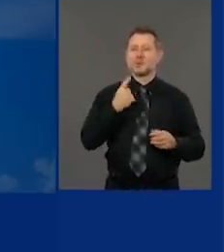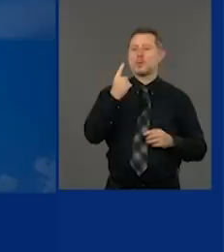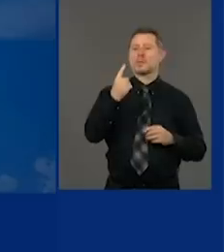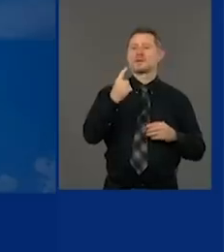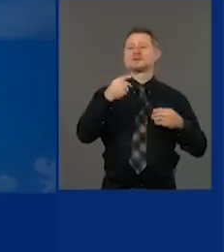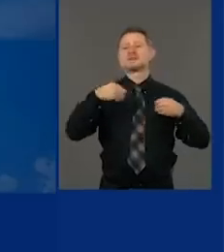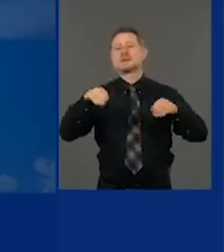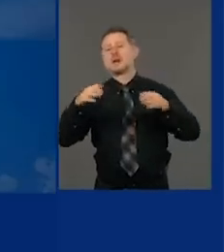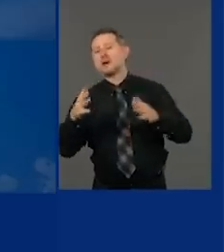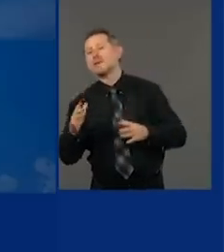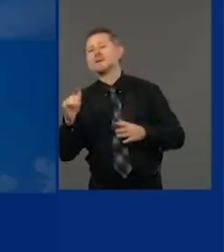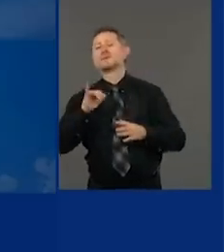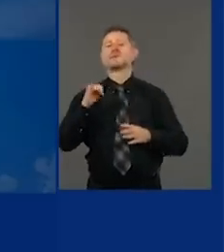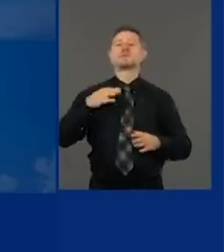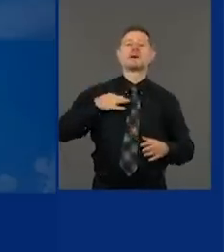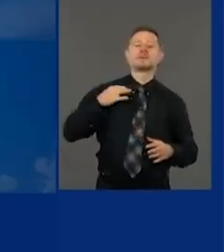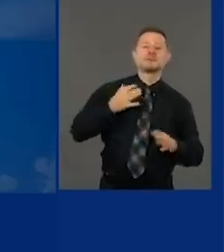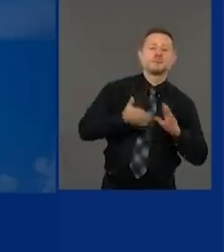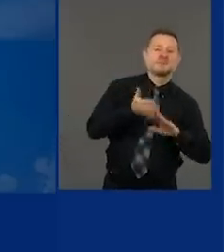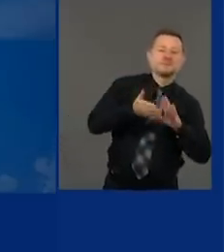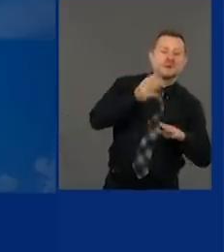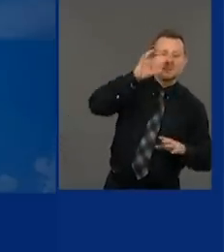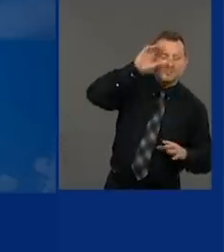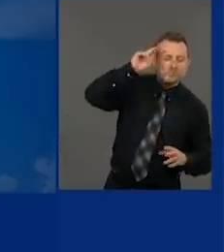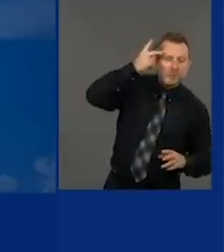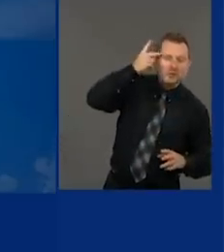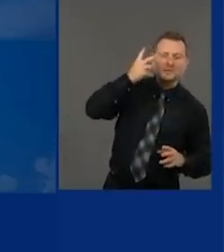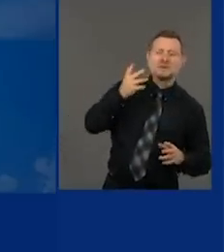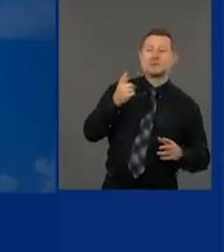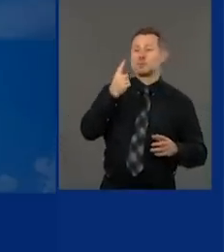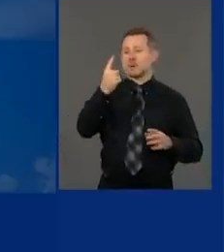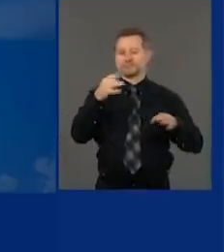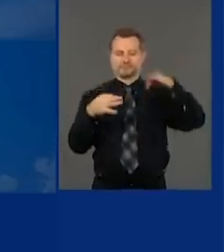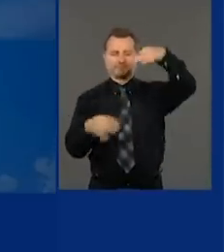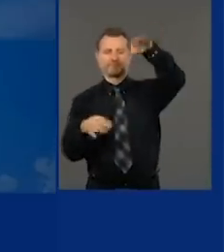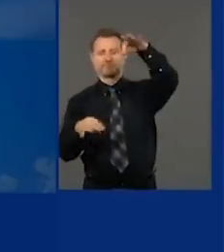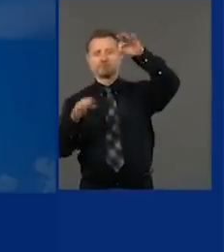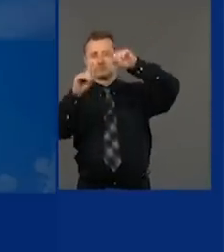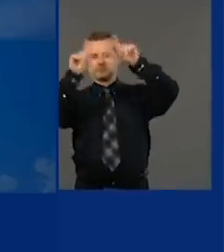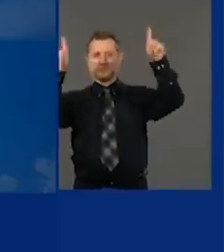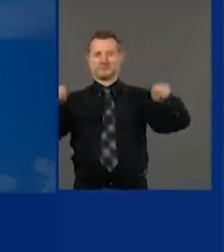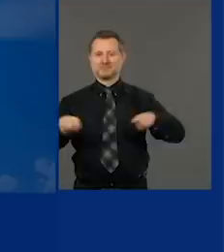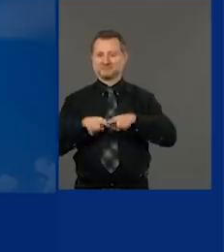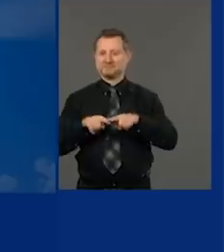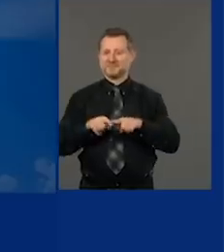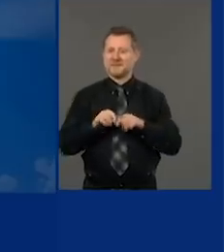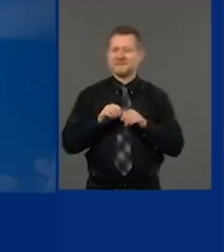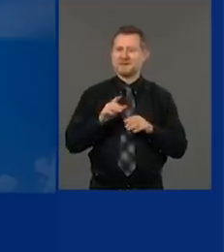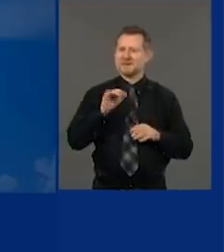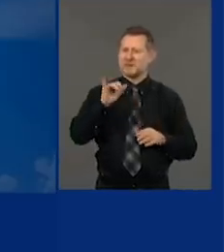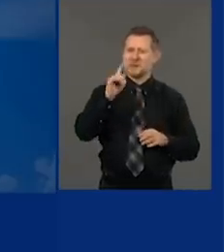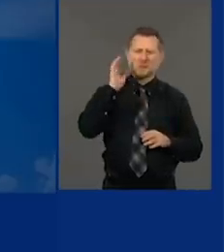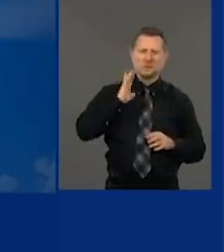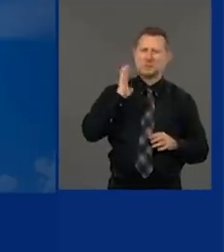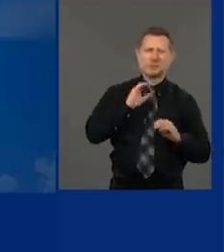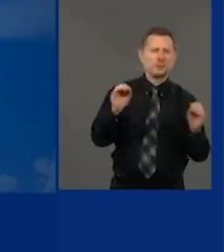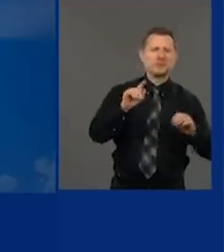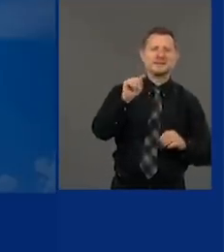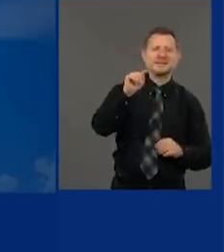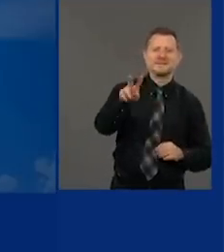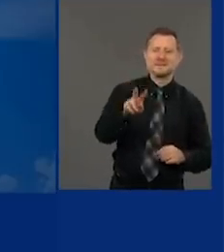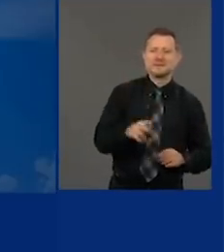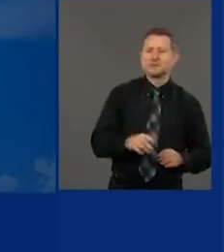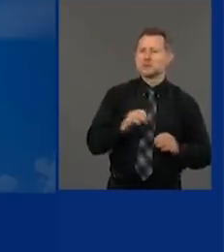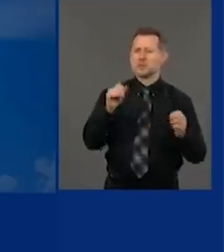candidacy on one piece of paper, right? You wanted to run a campaign. They didn't have TV commercials. They didn't have mail.